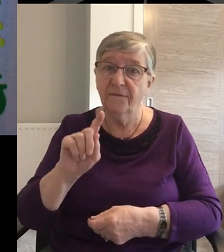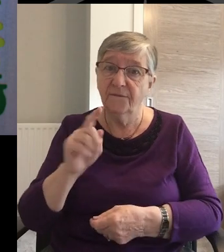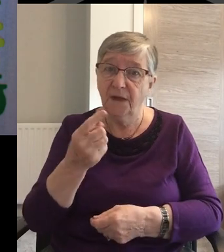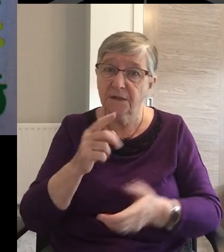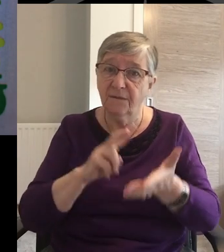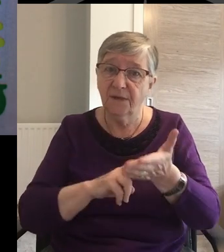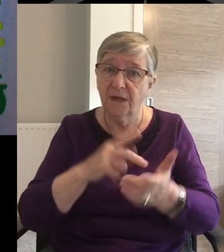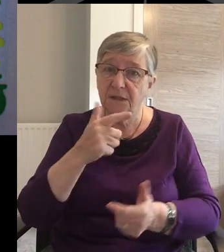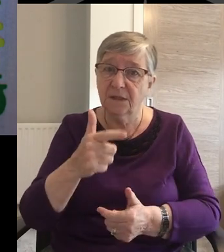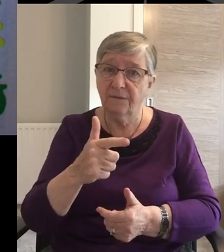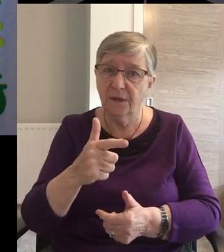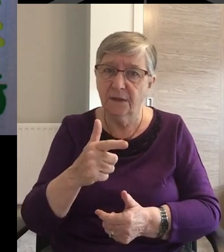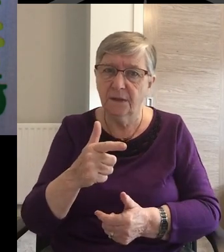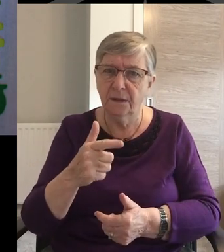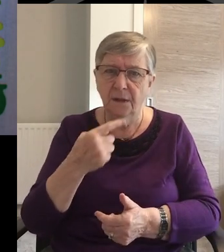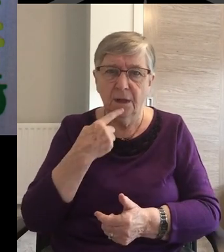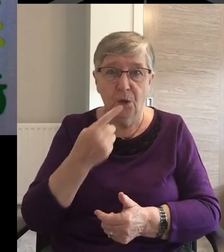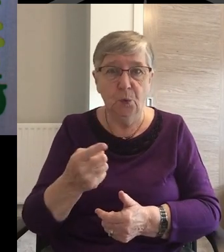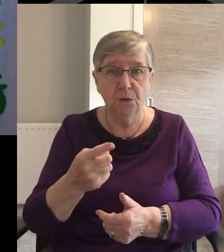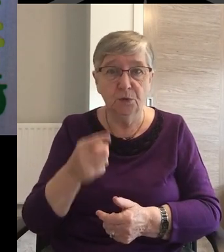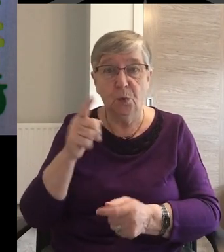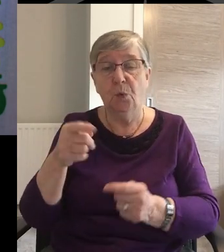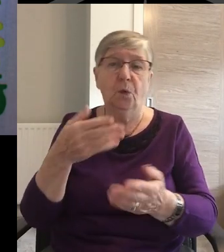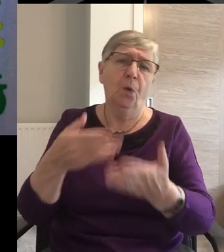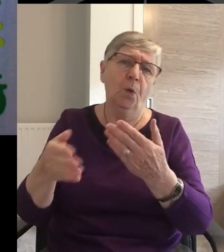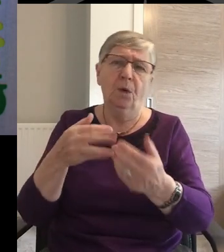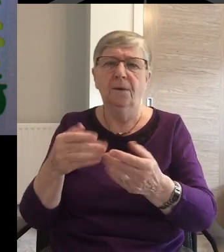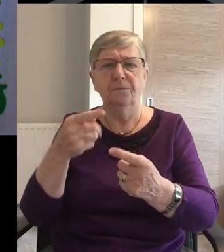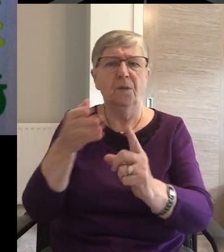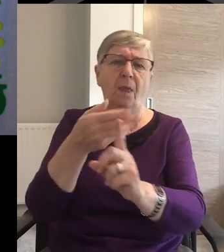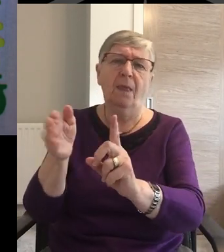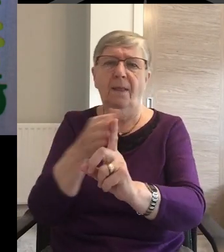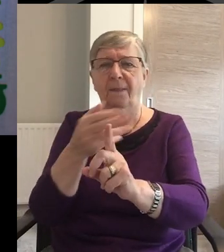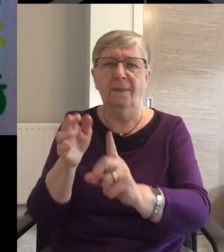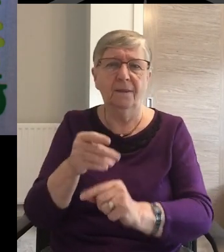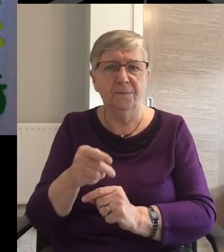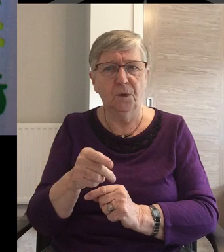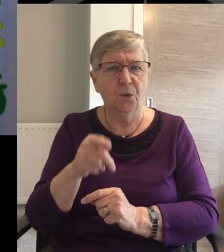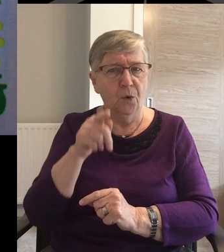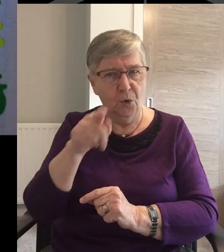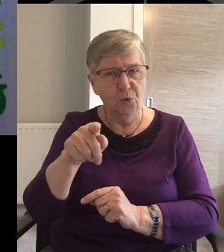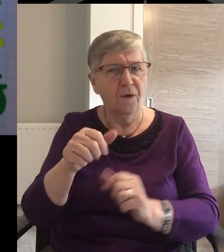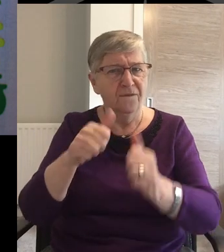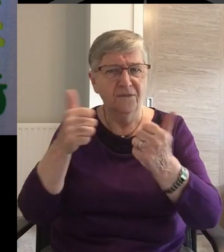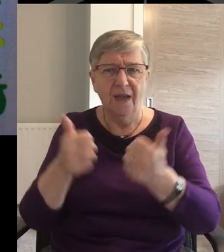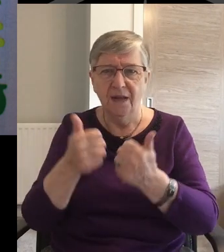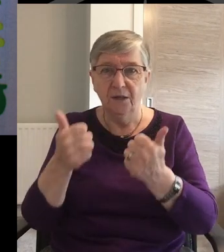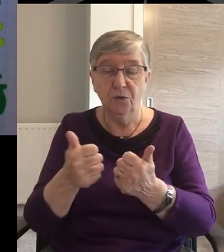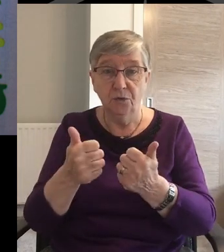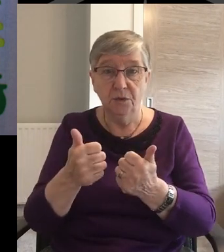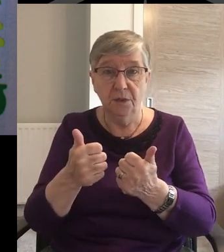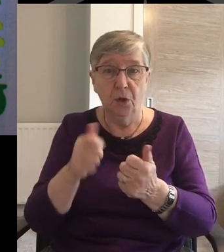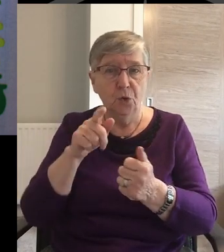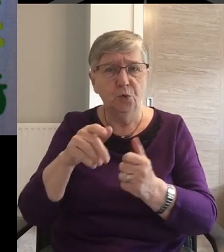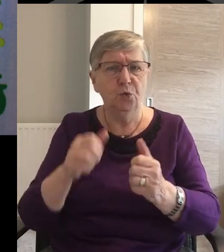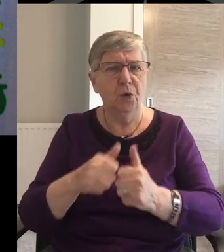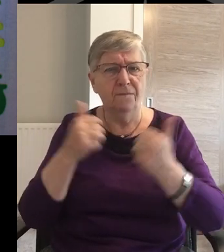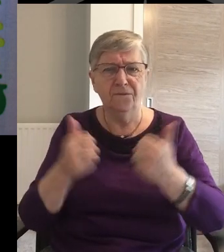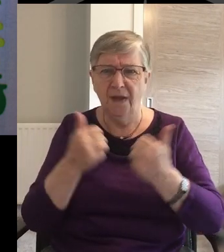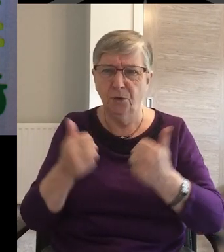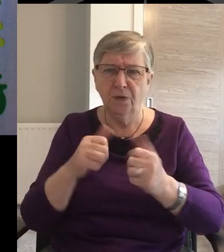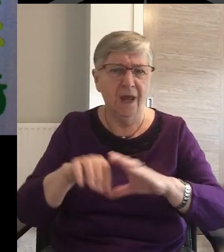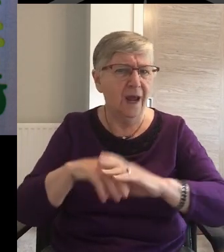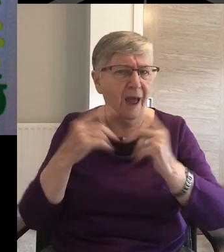verse 7 He seems to be buttering them up For what's to come But since you excel in everything In faith